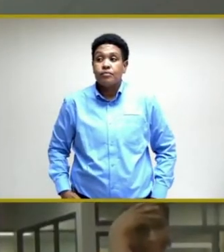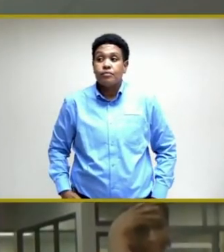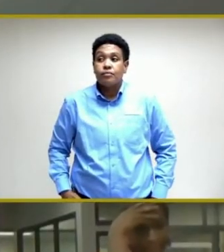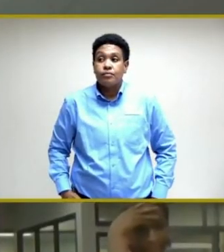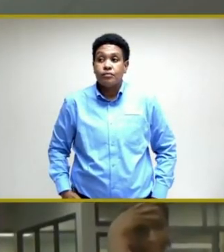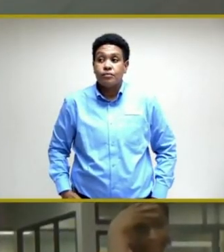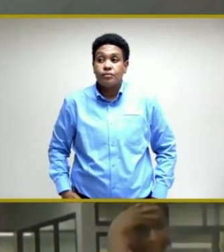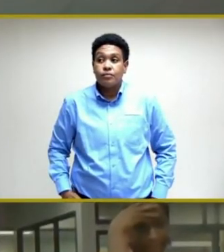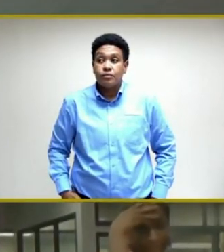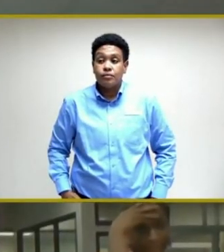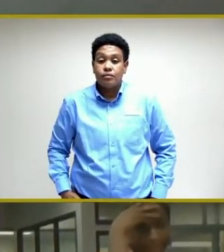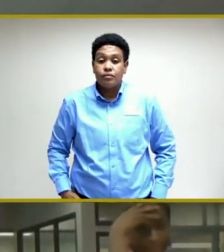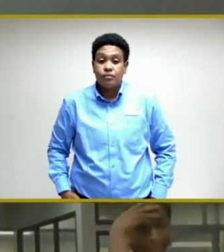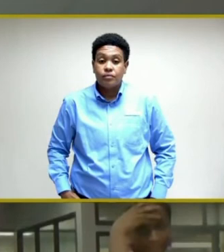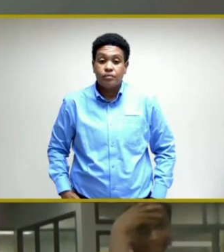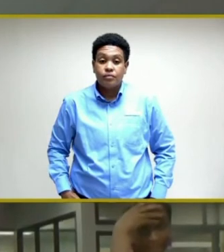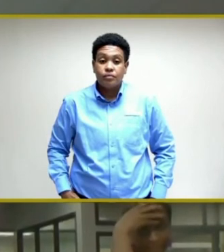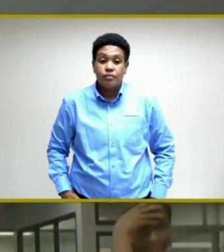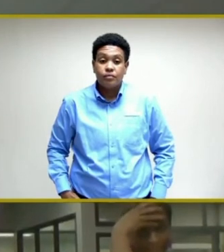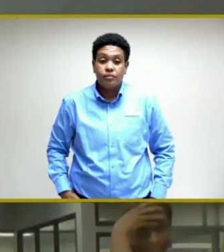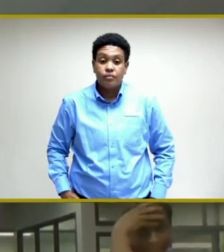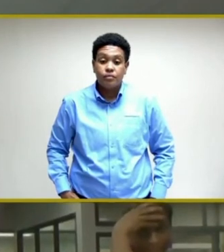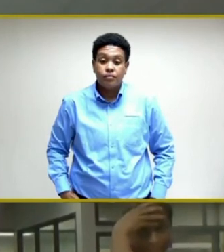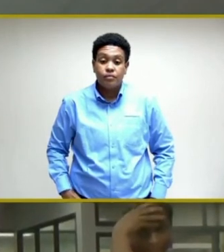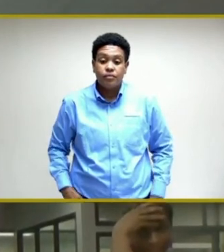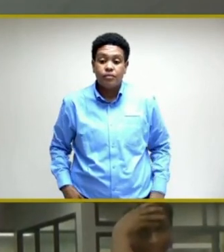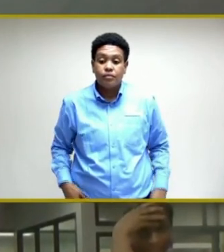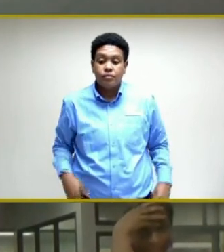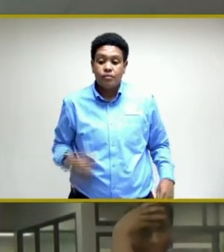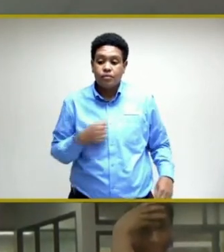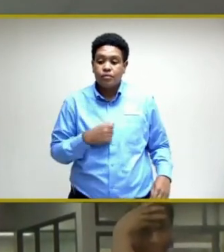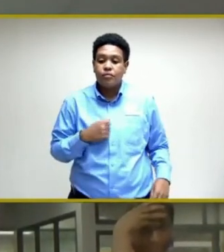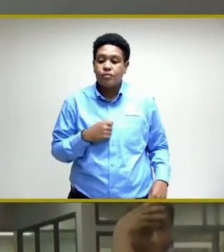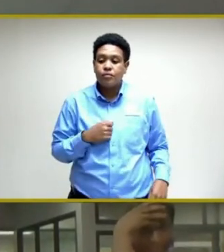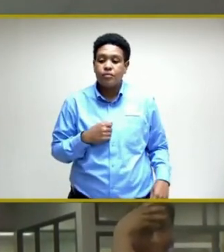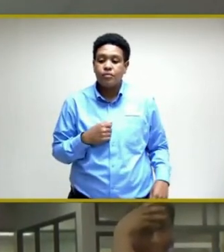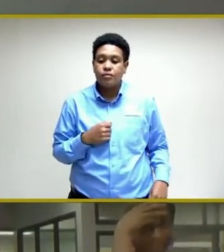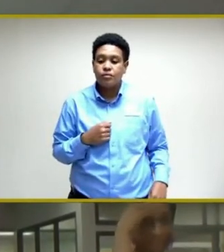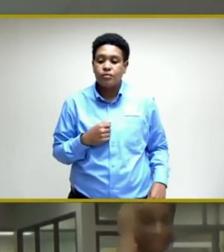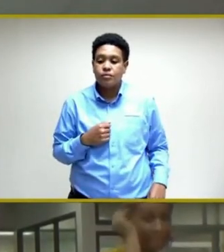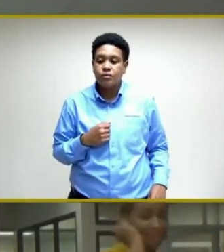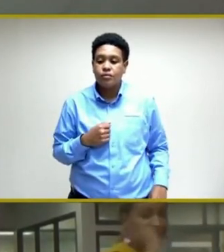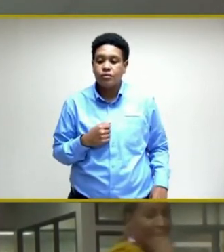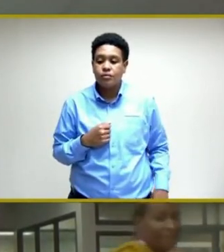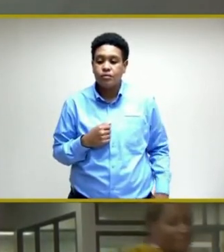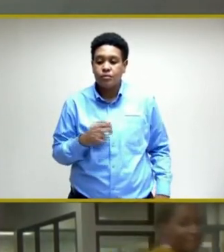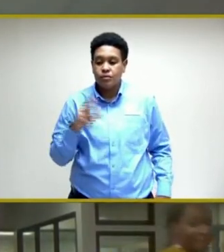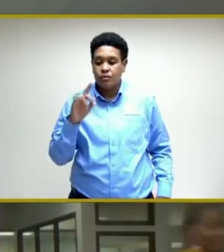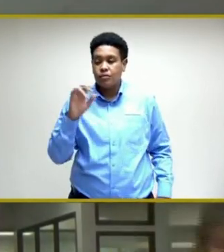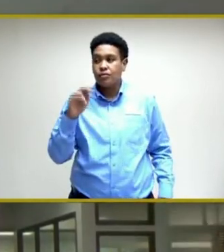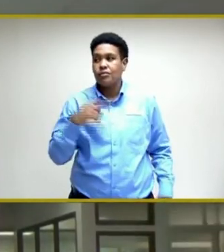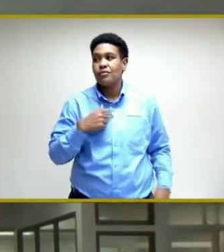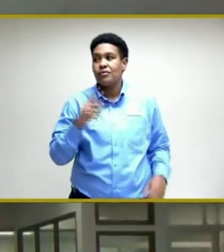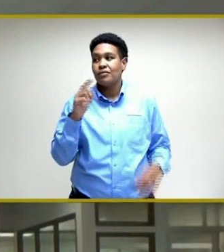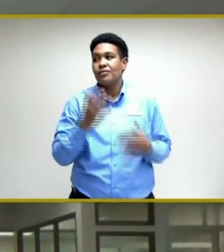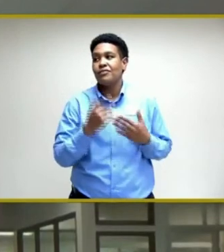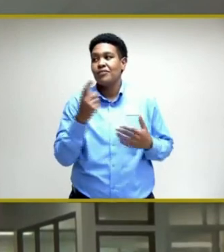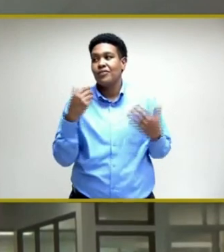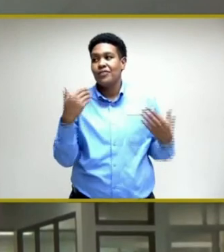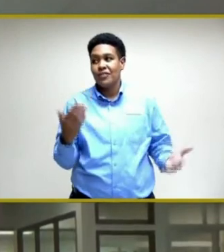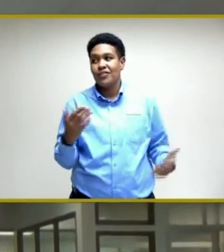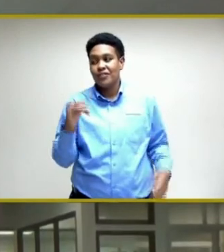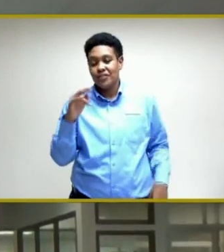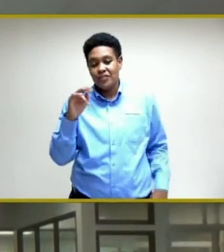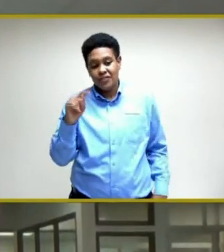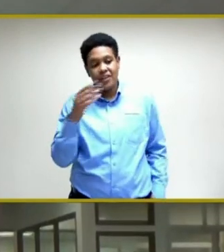Go ahead. Damien. I'm sorry. Yes. Thank you. Damien, I was before you. Sorry, go ahead. Thank